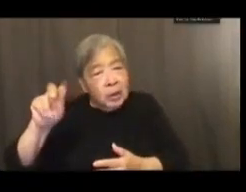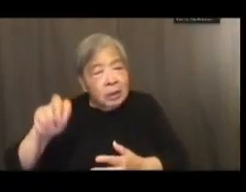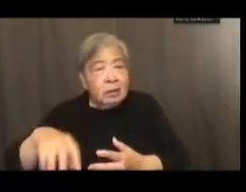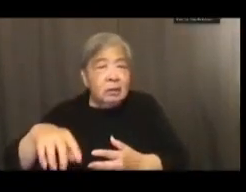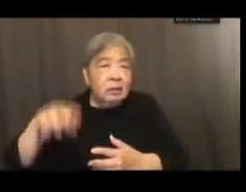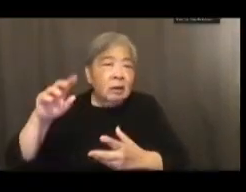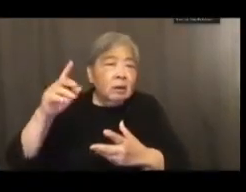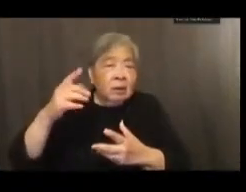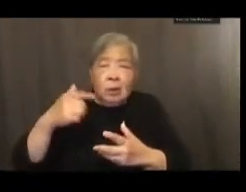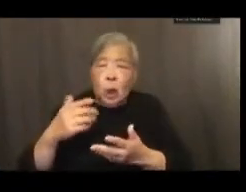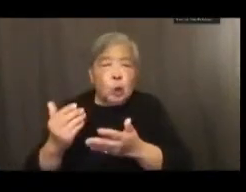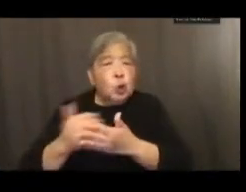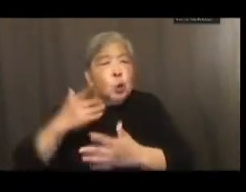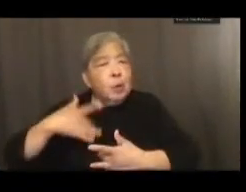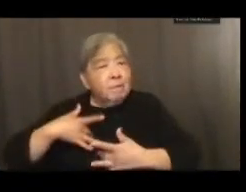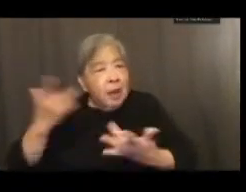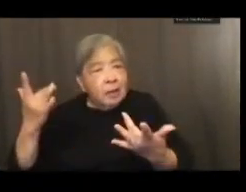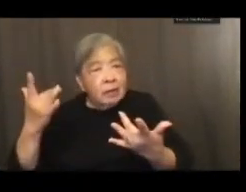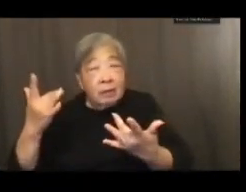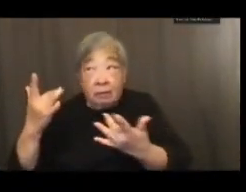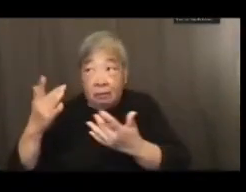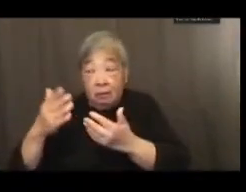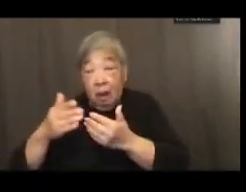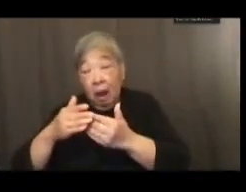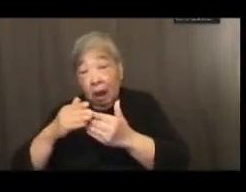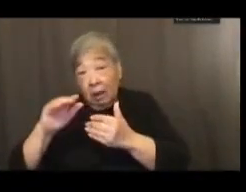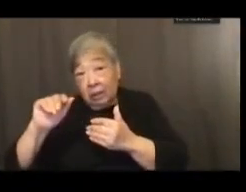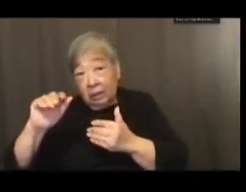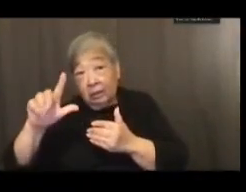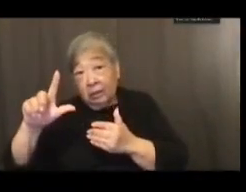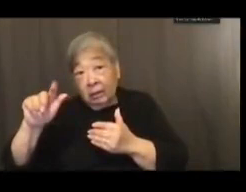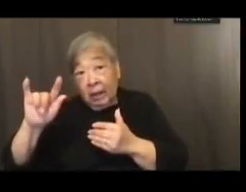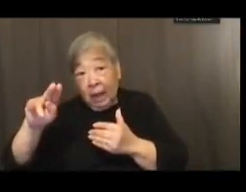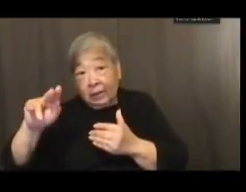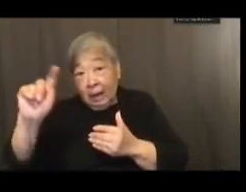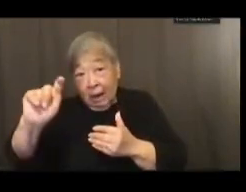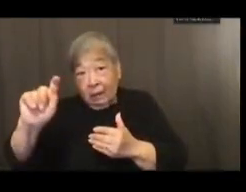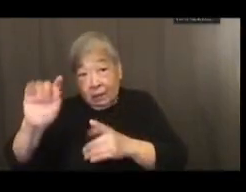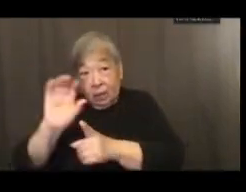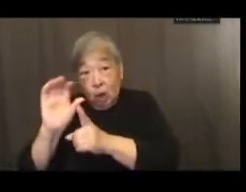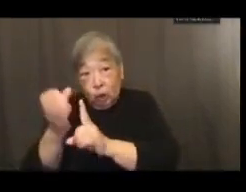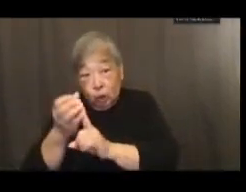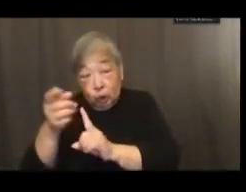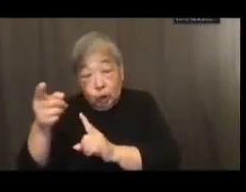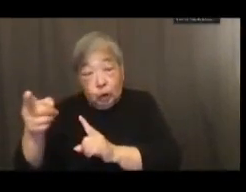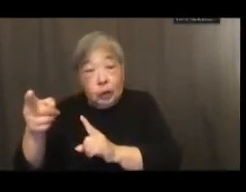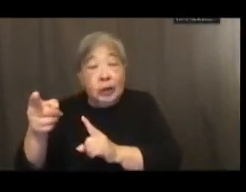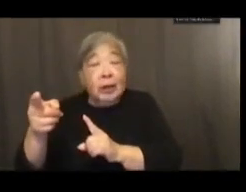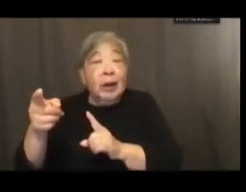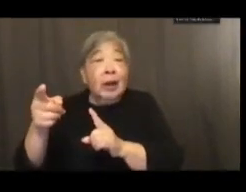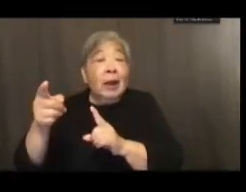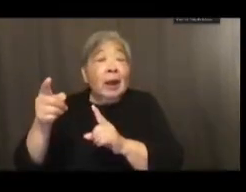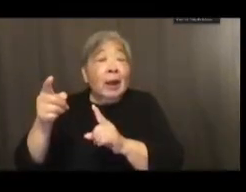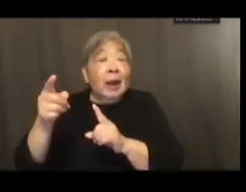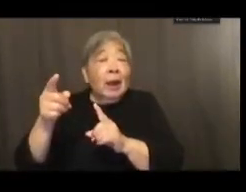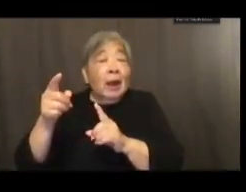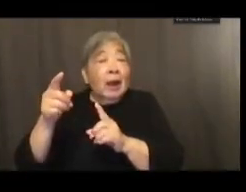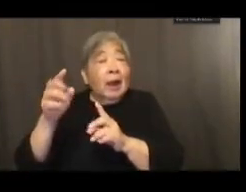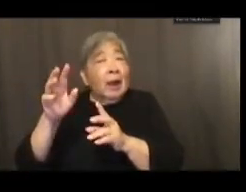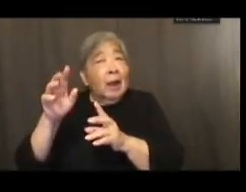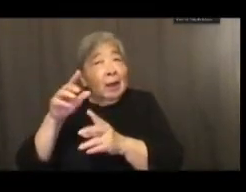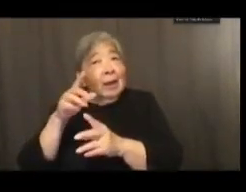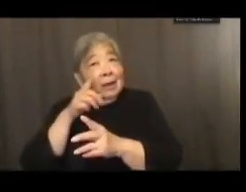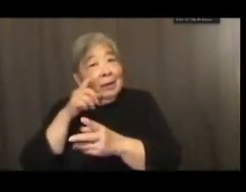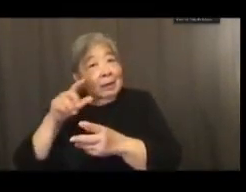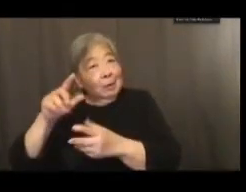well as a LULAC event on Latinx culture, and an event keynoted by then Congresswoman Deb Allen, who now of